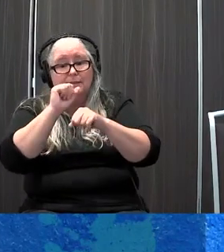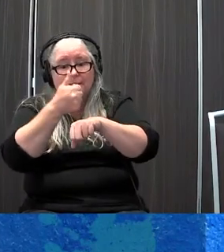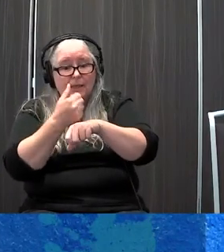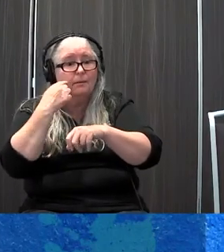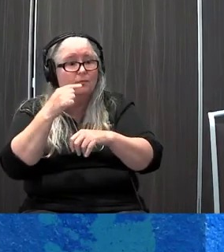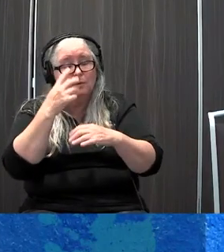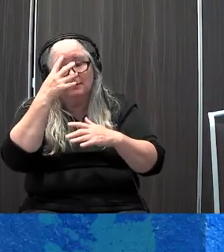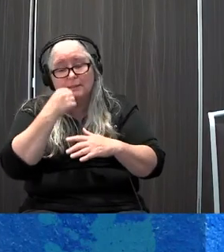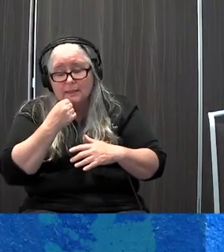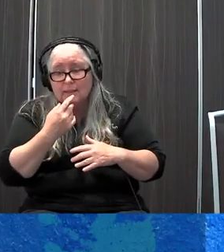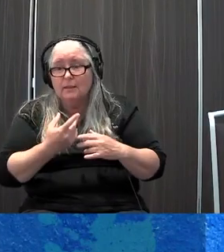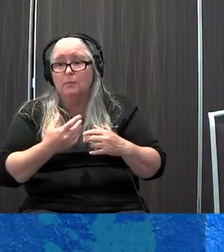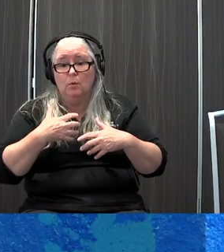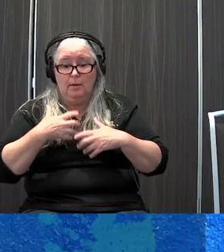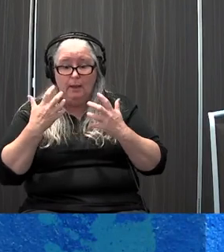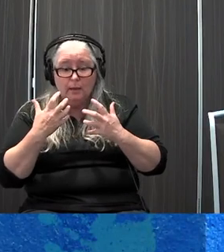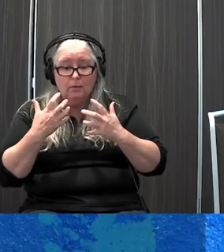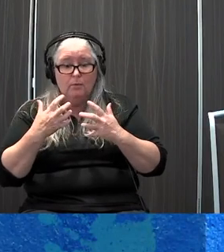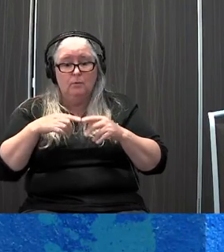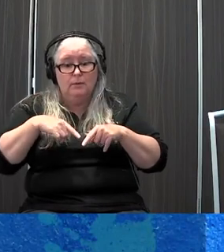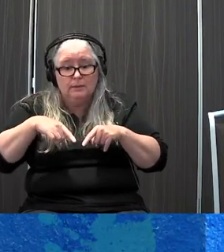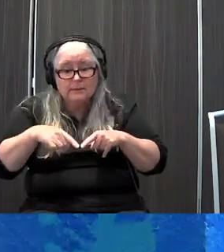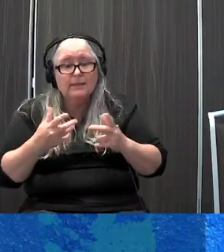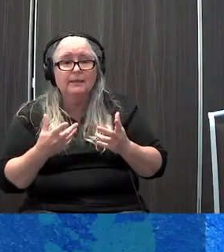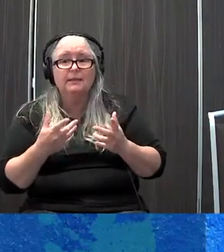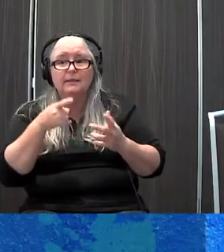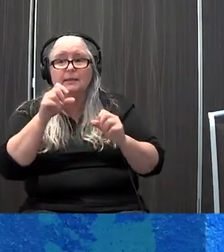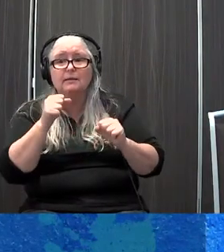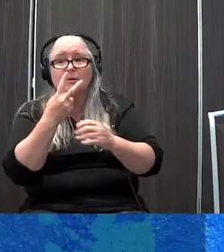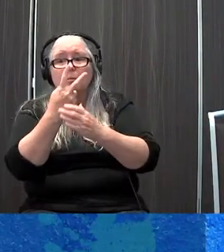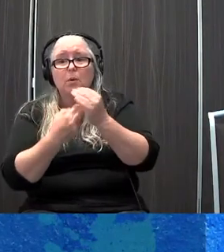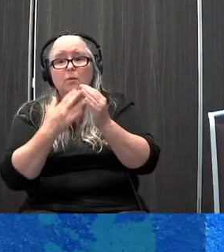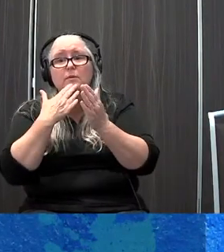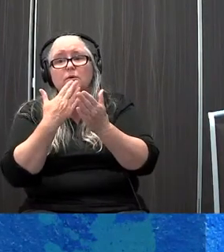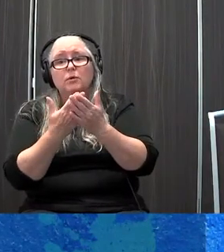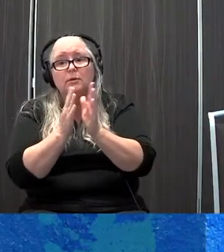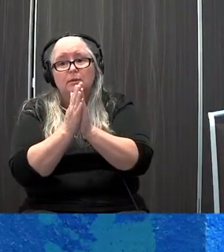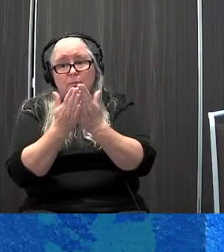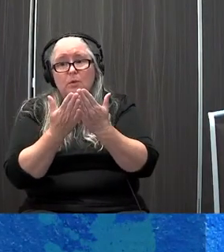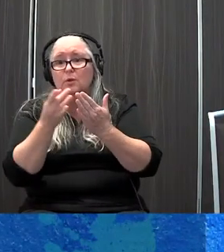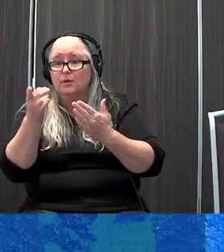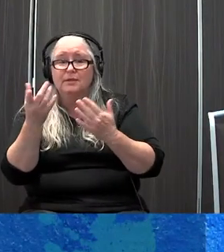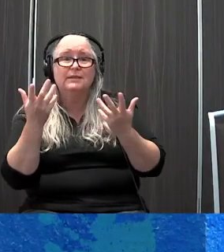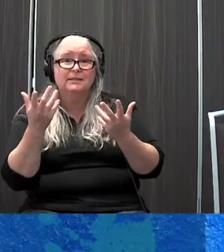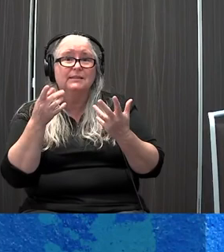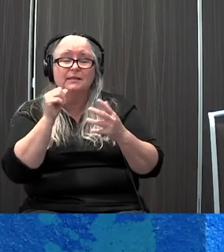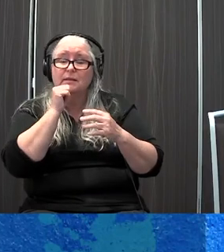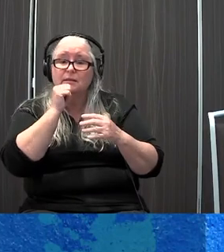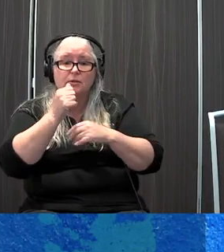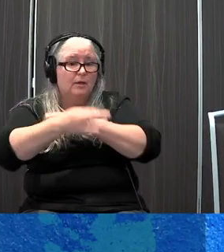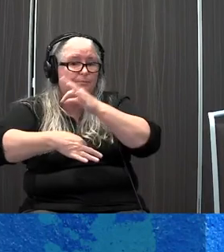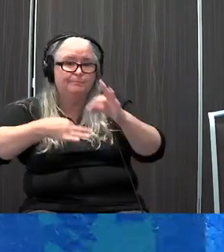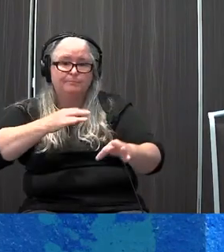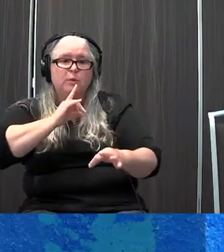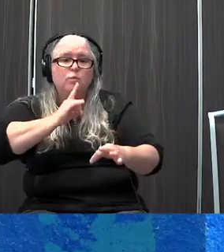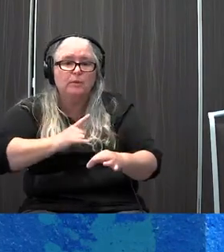Is it for anxiety? And it kind of helps you tailor it. And then these are both really good books. Again, they don't take the place of real care if you really